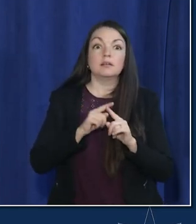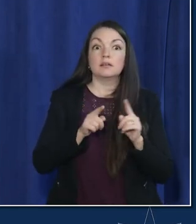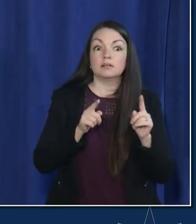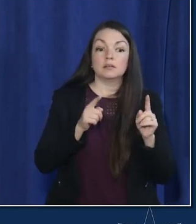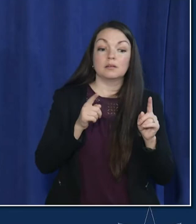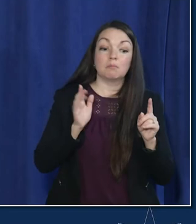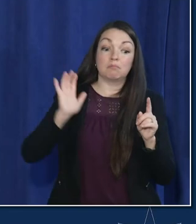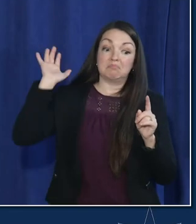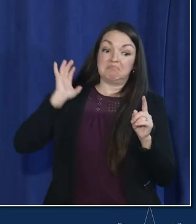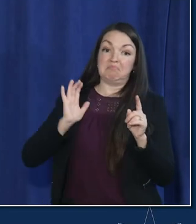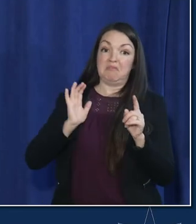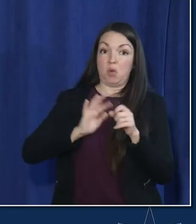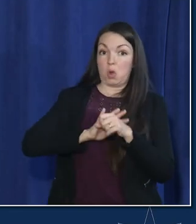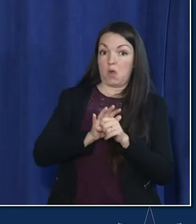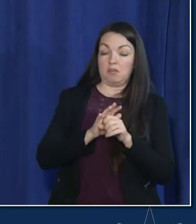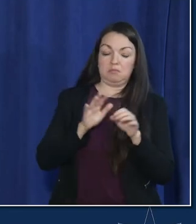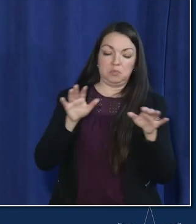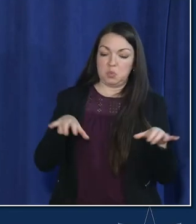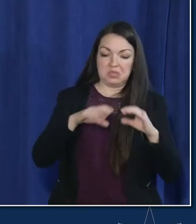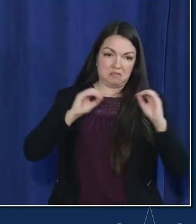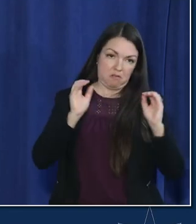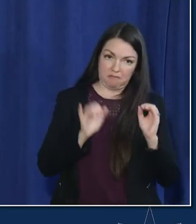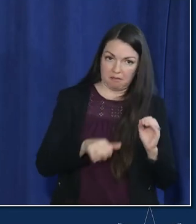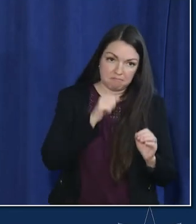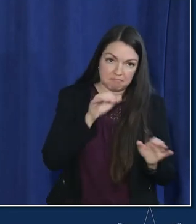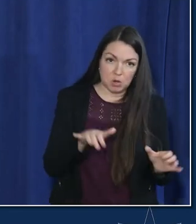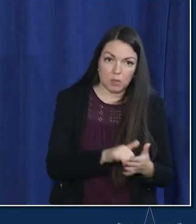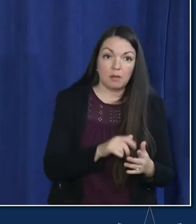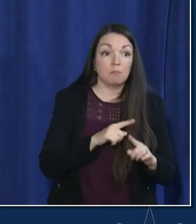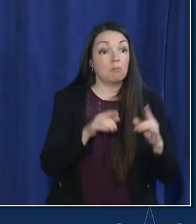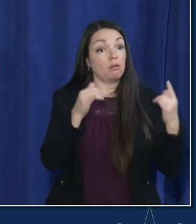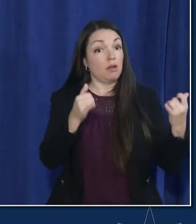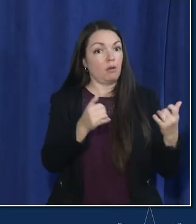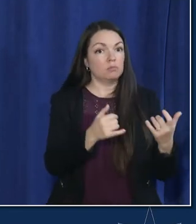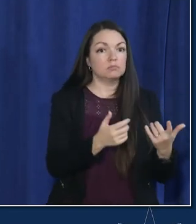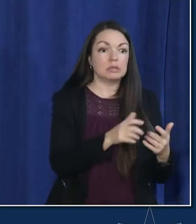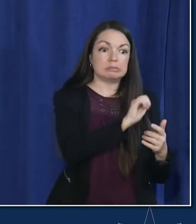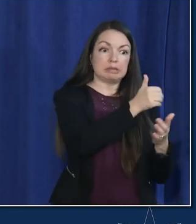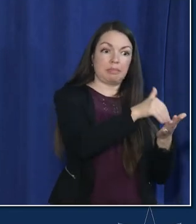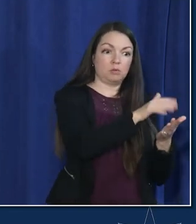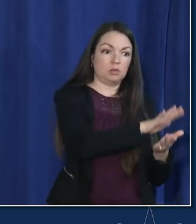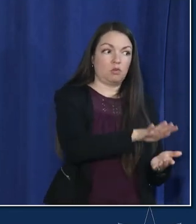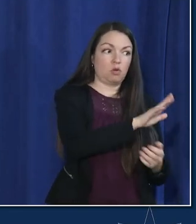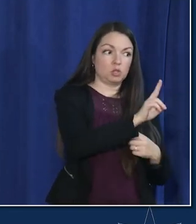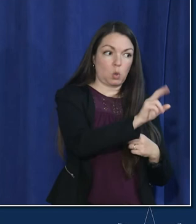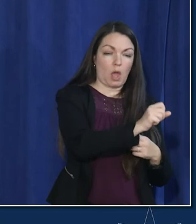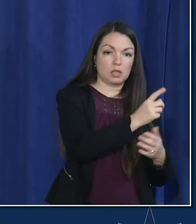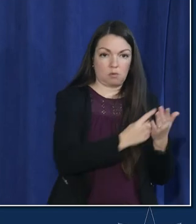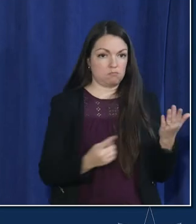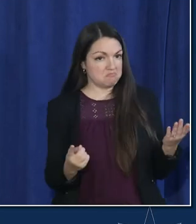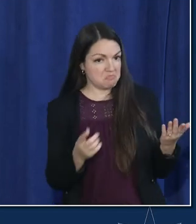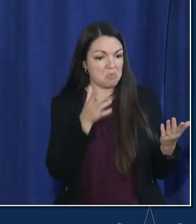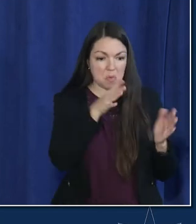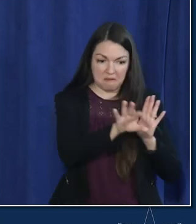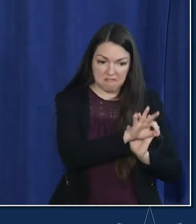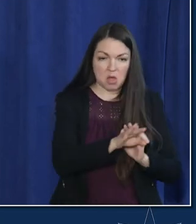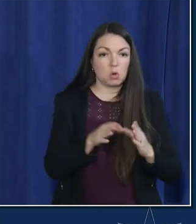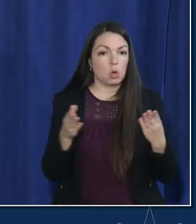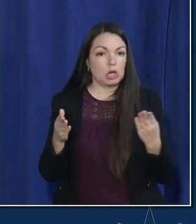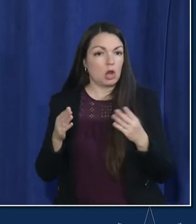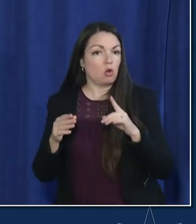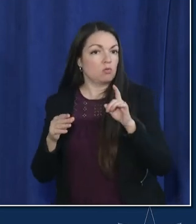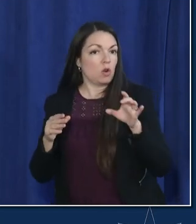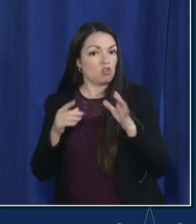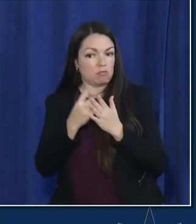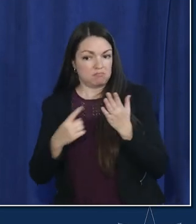none of that at the beginning of covid to you know at a point where one in ten thousand across the us and you know at a very good level here in chicago um we can